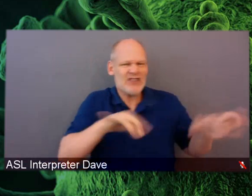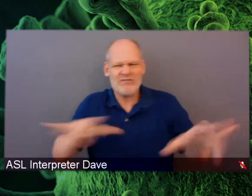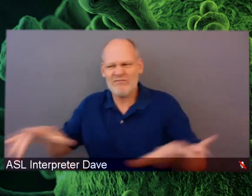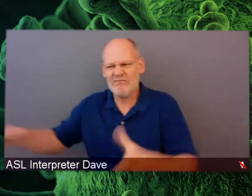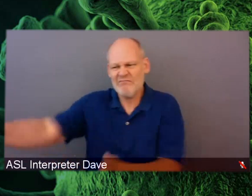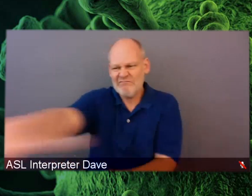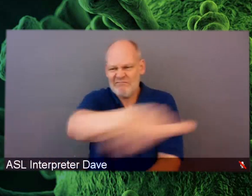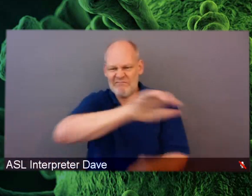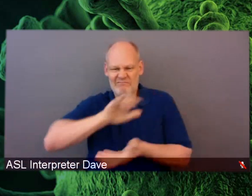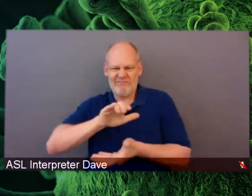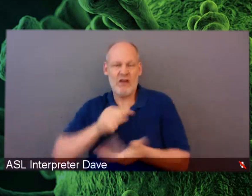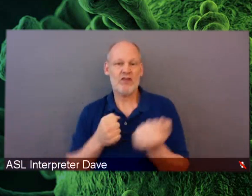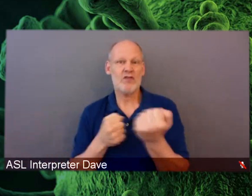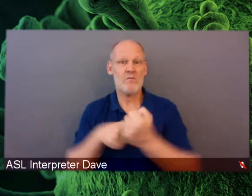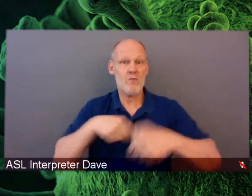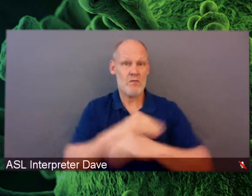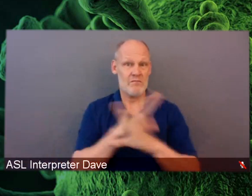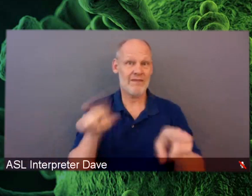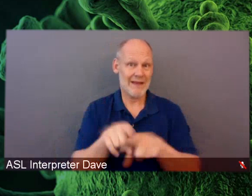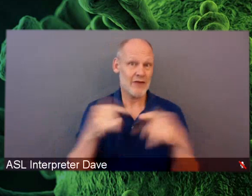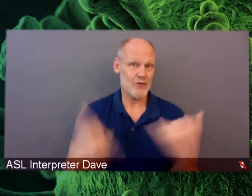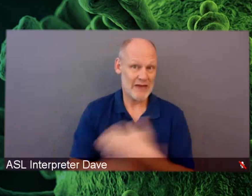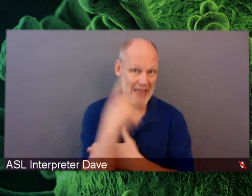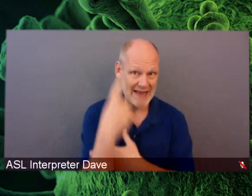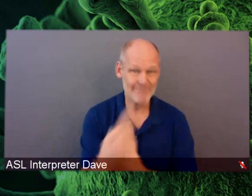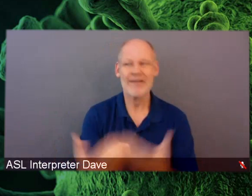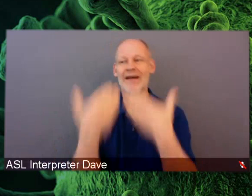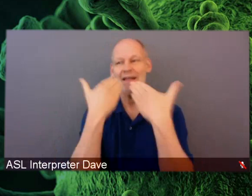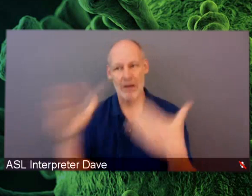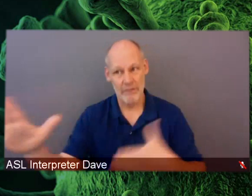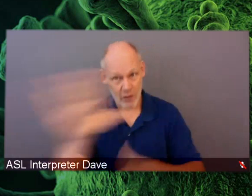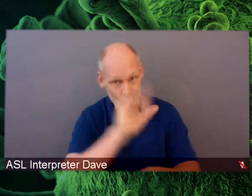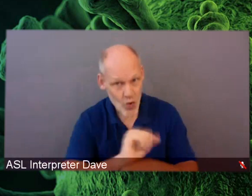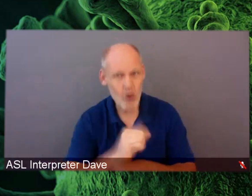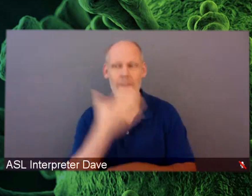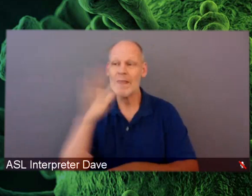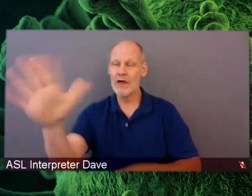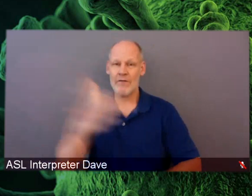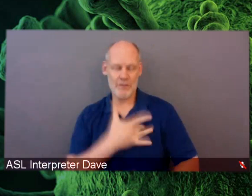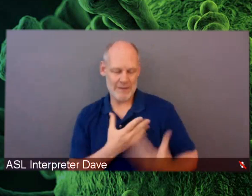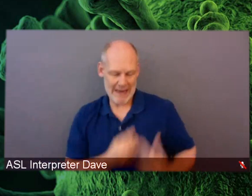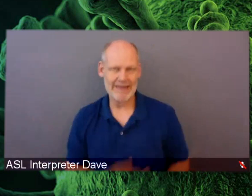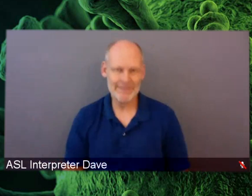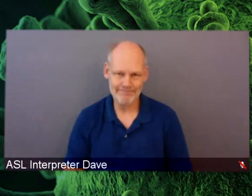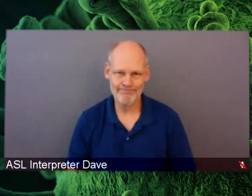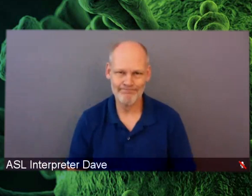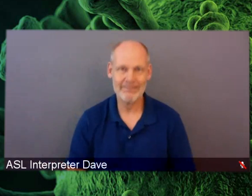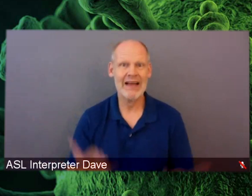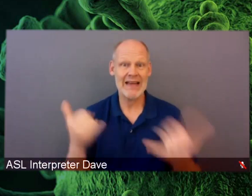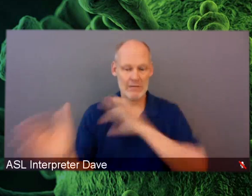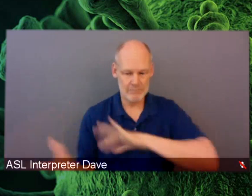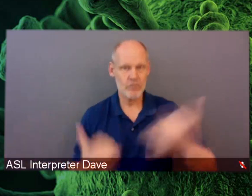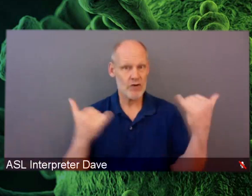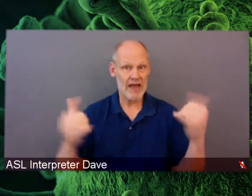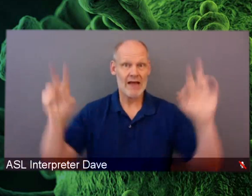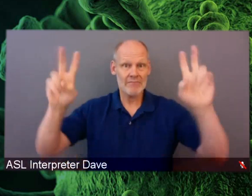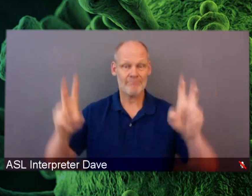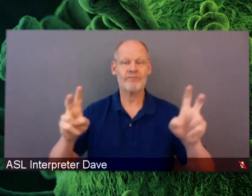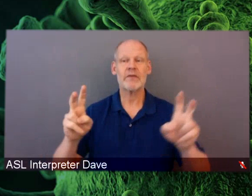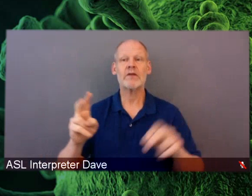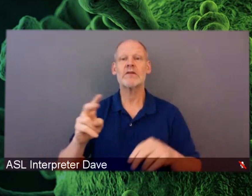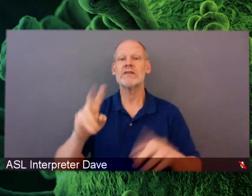support our research, working here and through your philanthropy. So today we're going to talk about curing cancer for all,